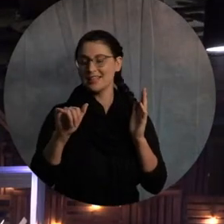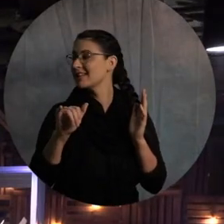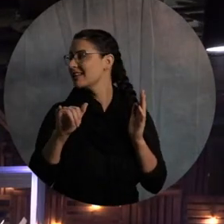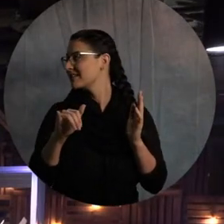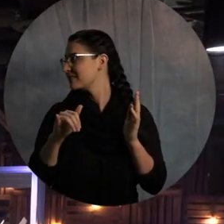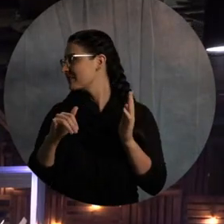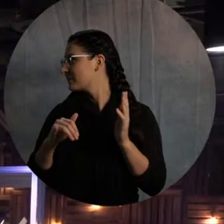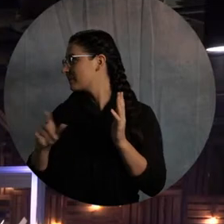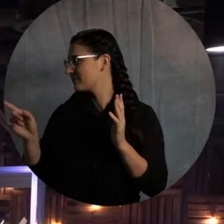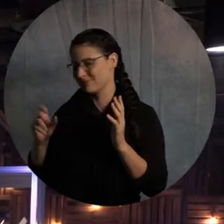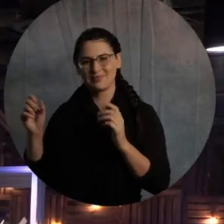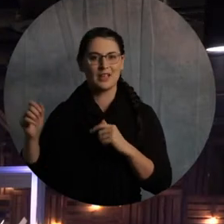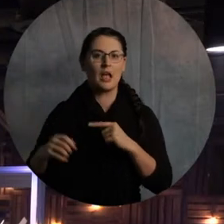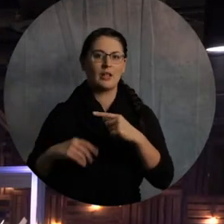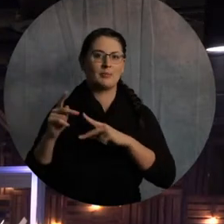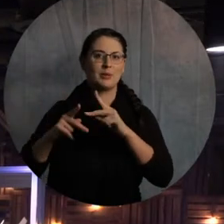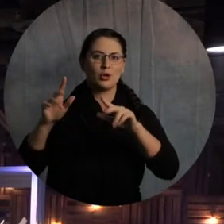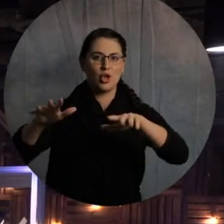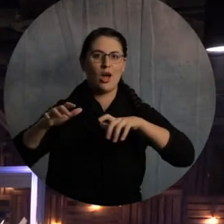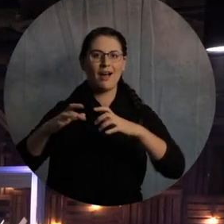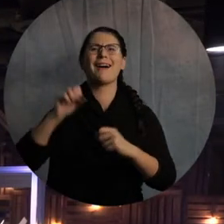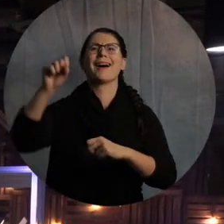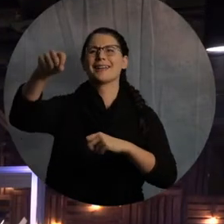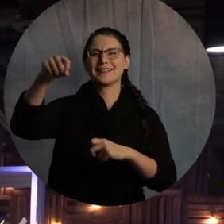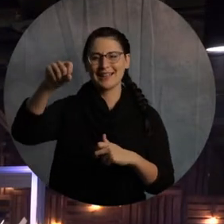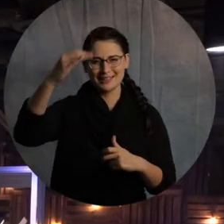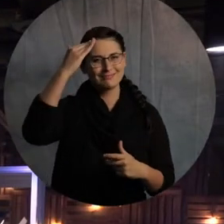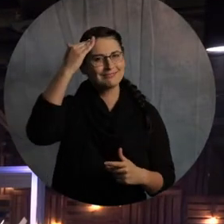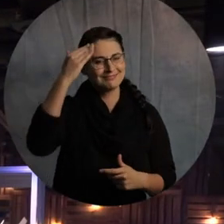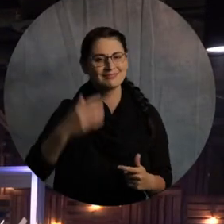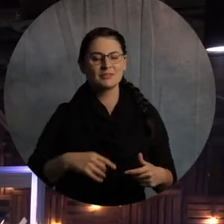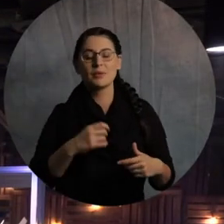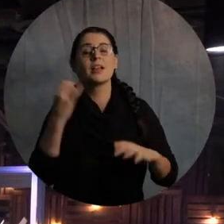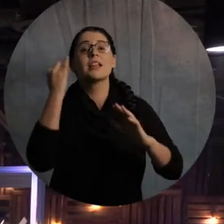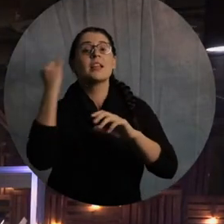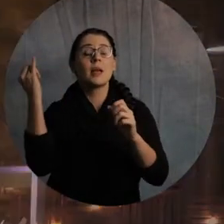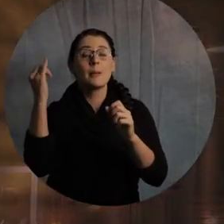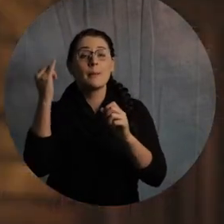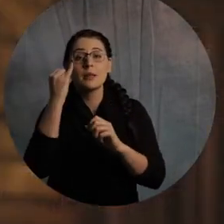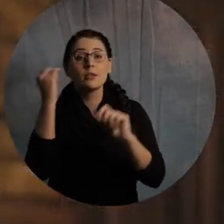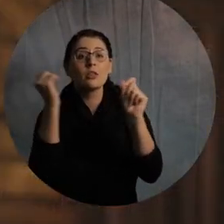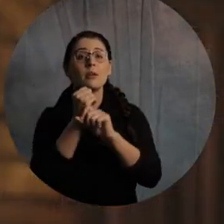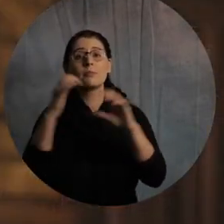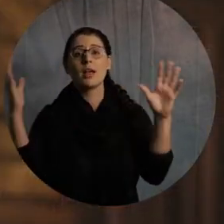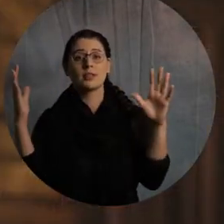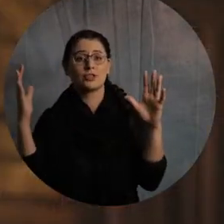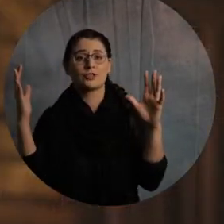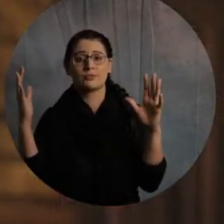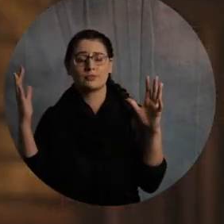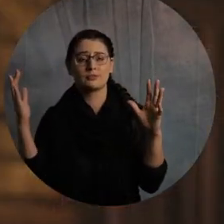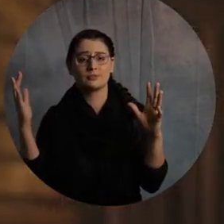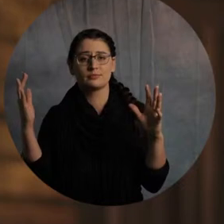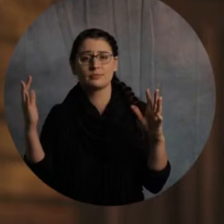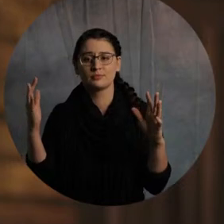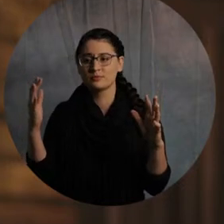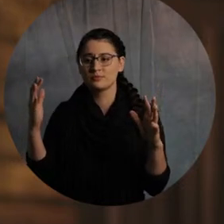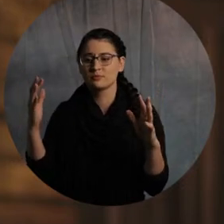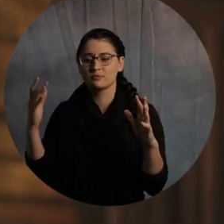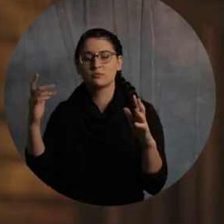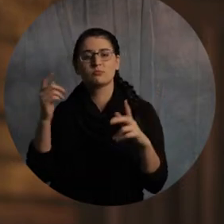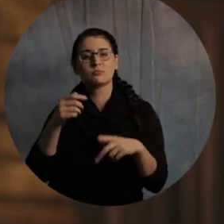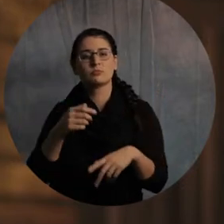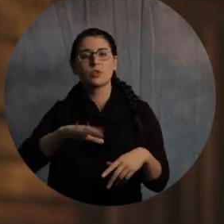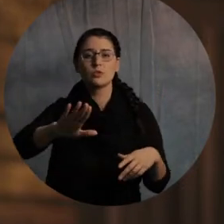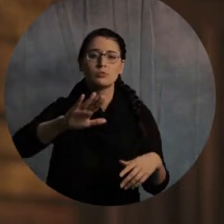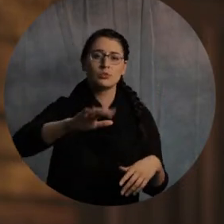she's like, good idea. I'm going to start doing that. Alright? So, but just imagine if you started circling these people and said, we're going to pray for these people.